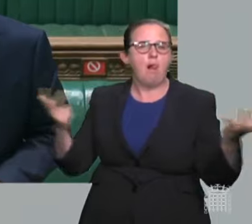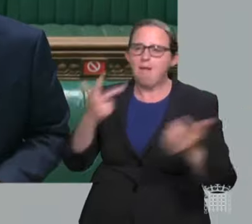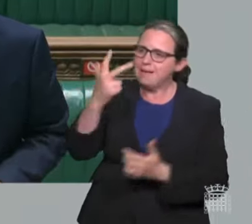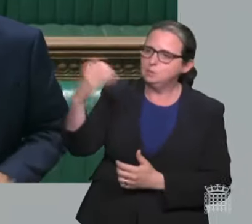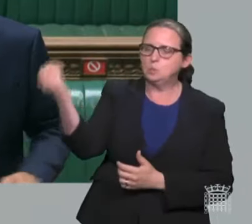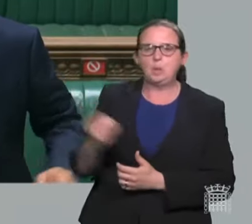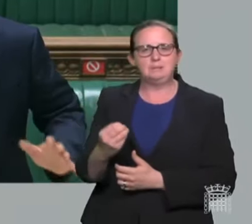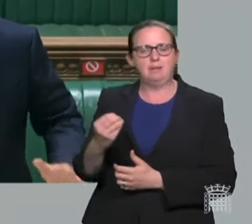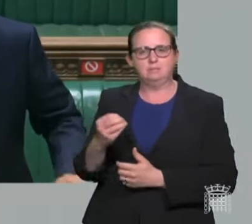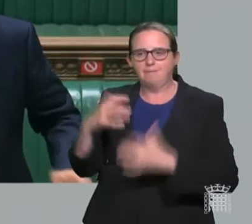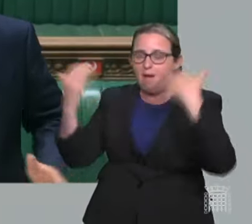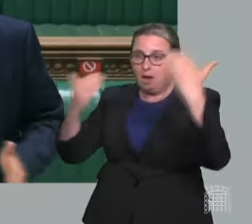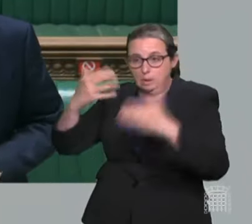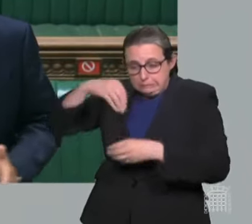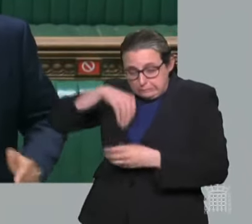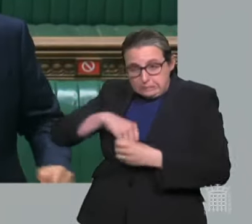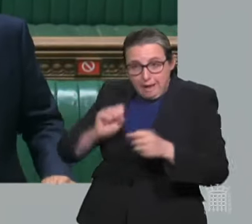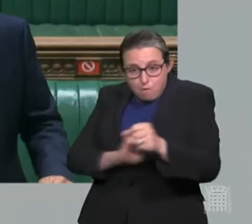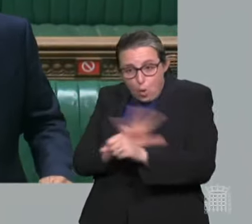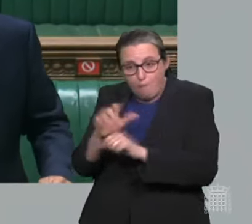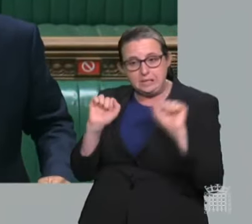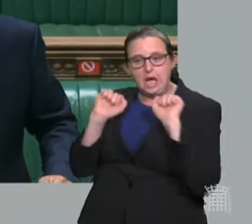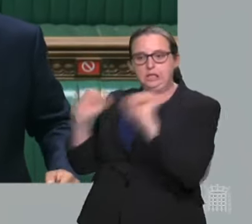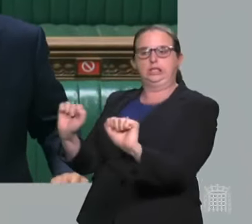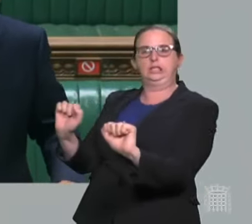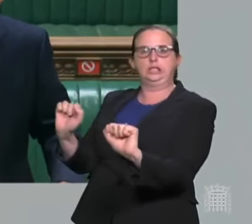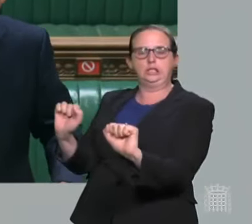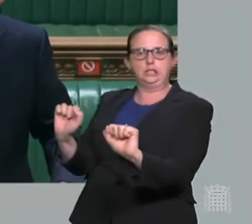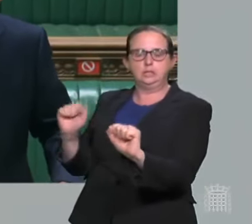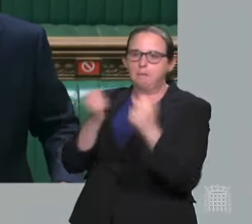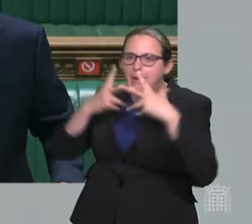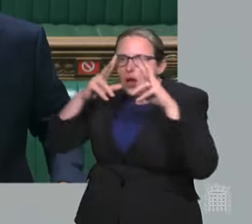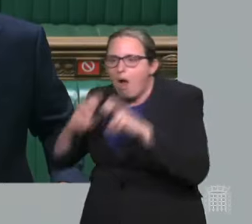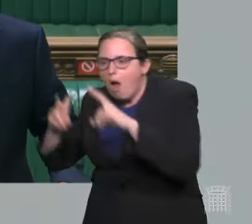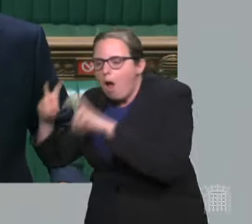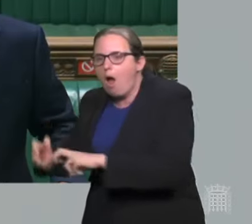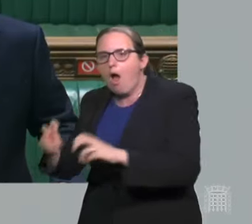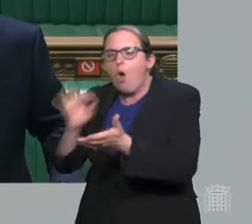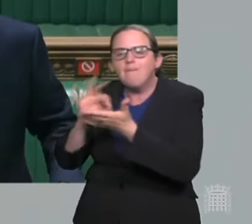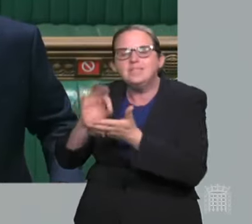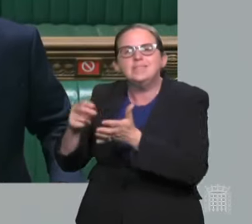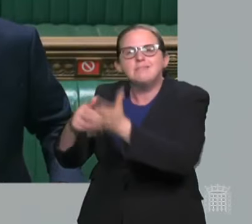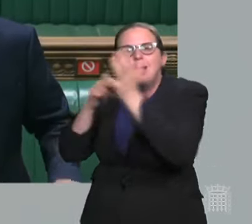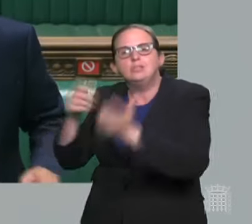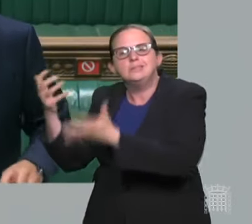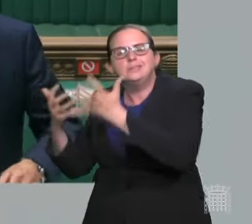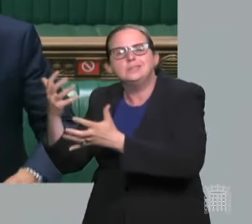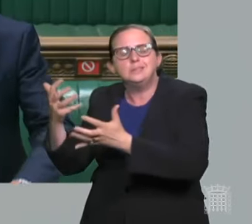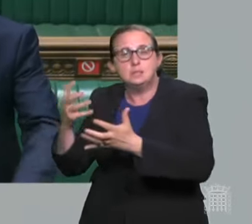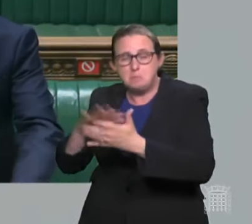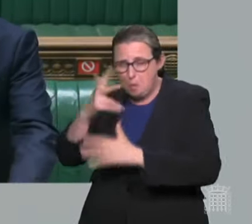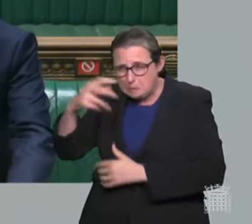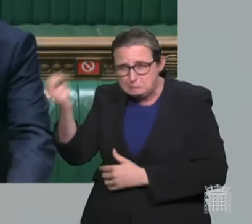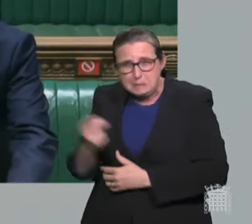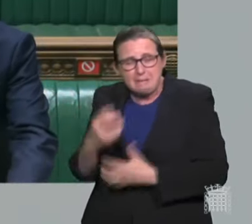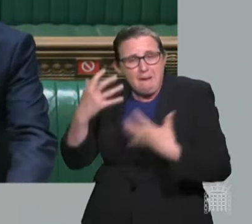antibodies that are so important in helping our body to fight this disease. When we look at people aged over 50, the